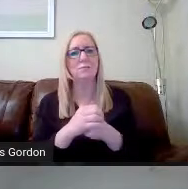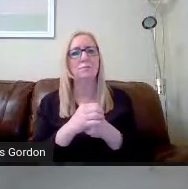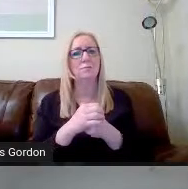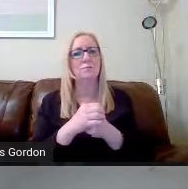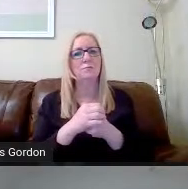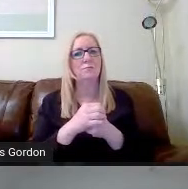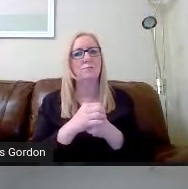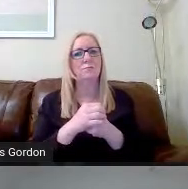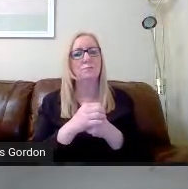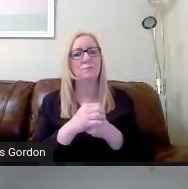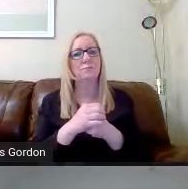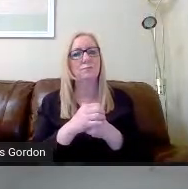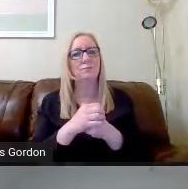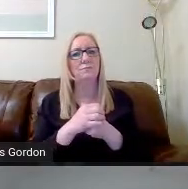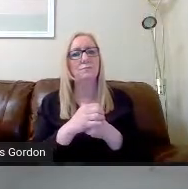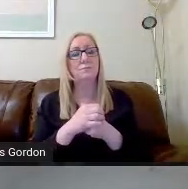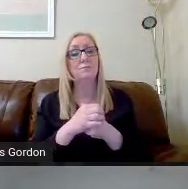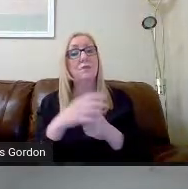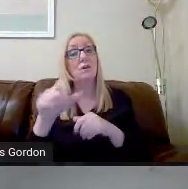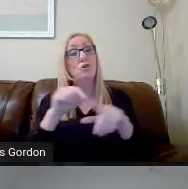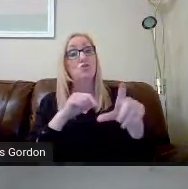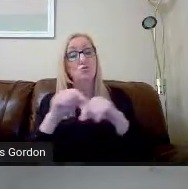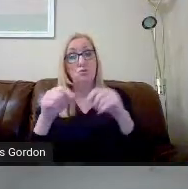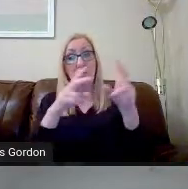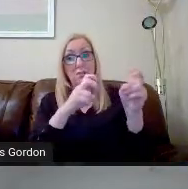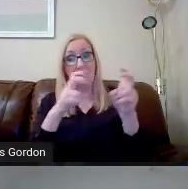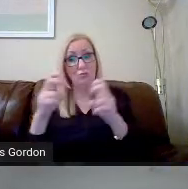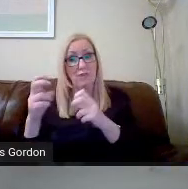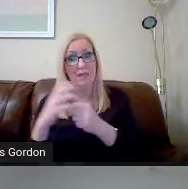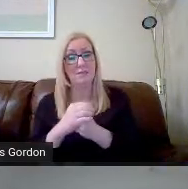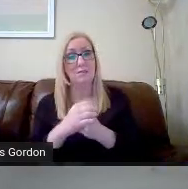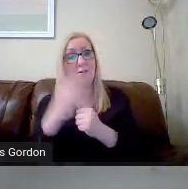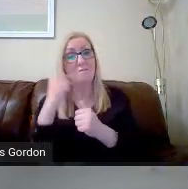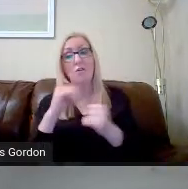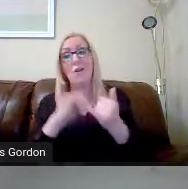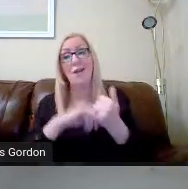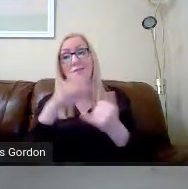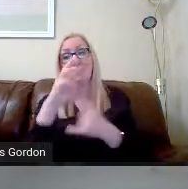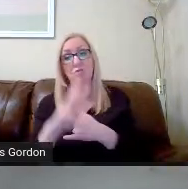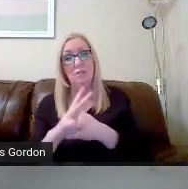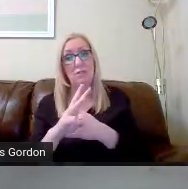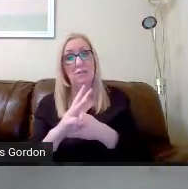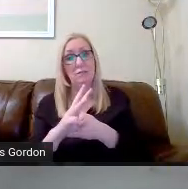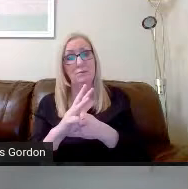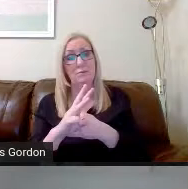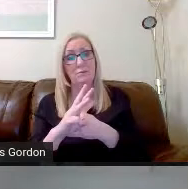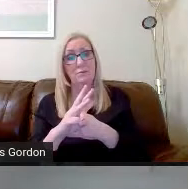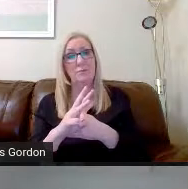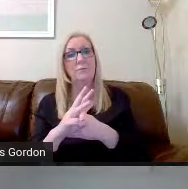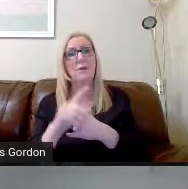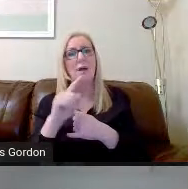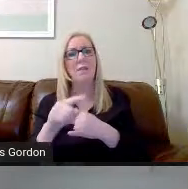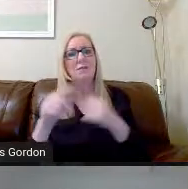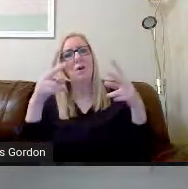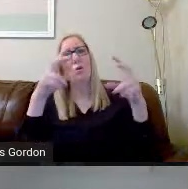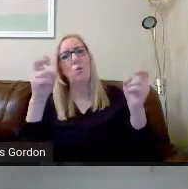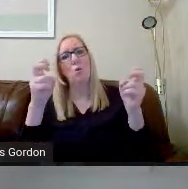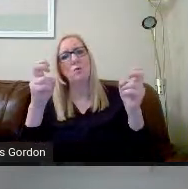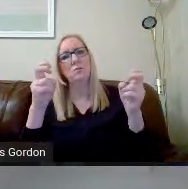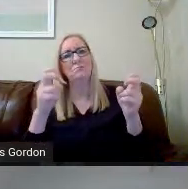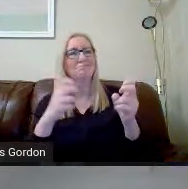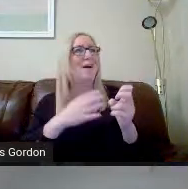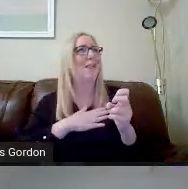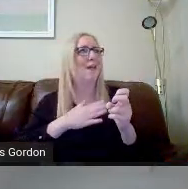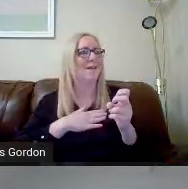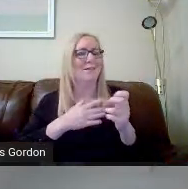In terms of choosing subjects for third year, this is a quote that I really like.